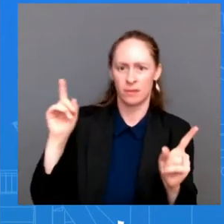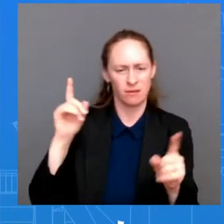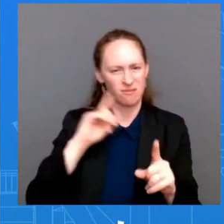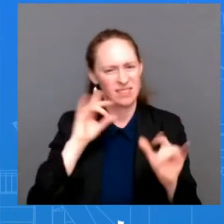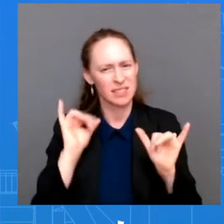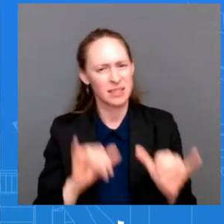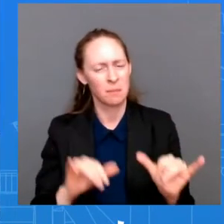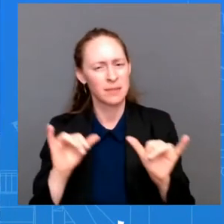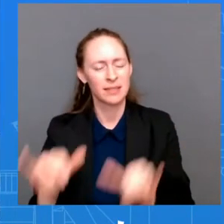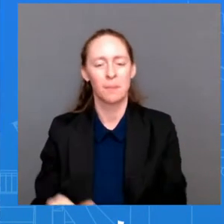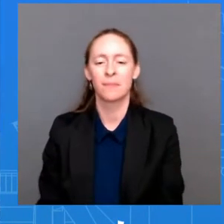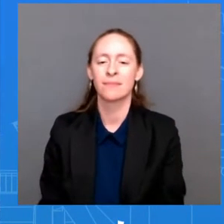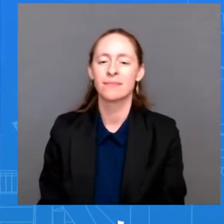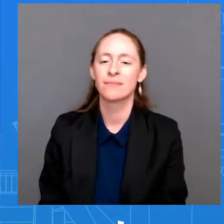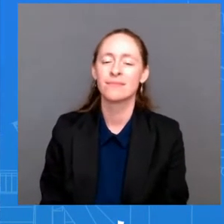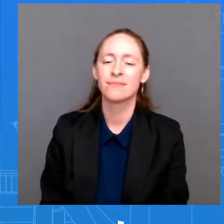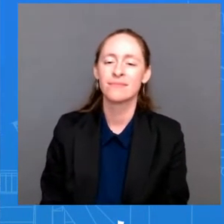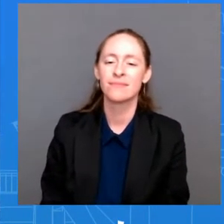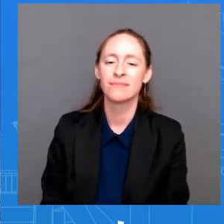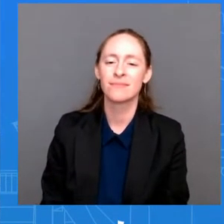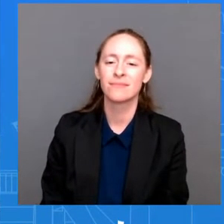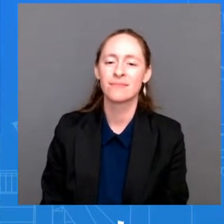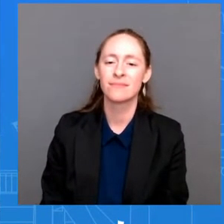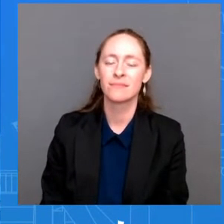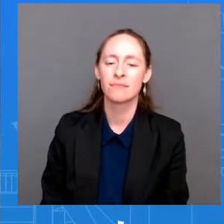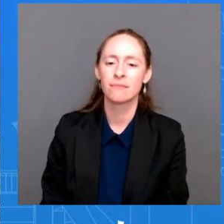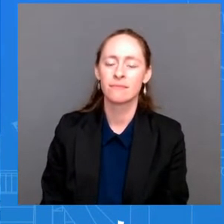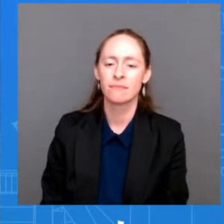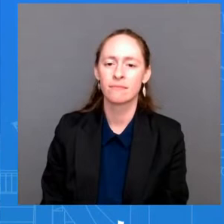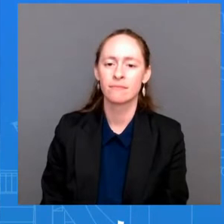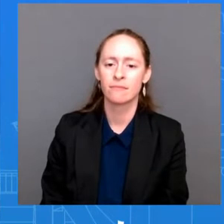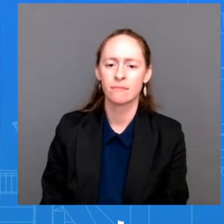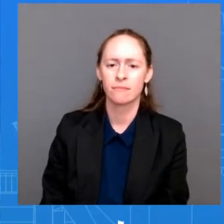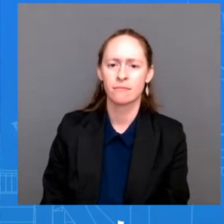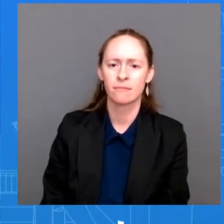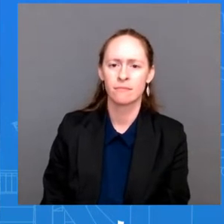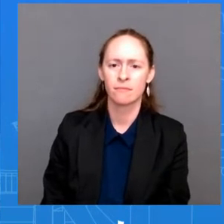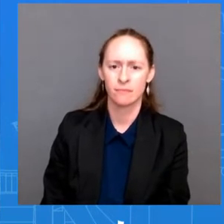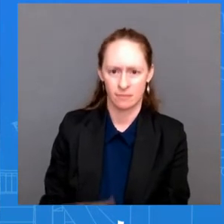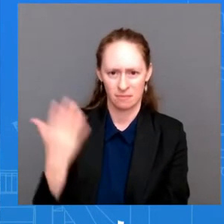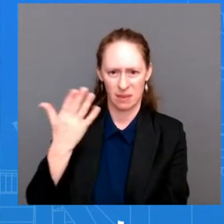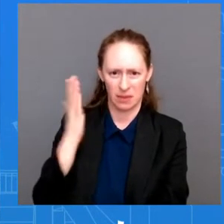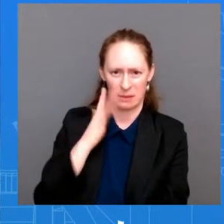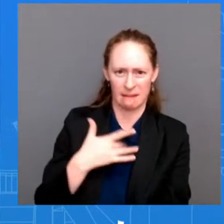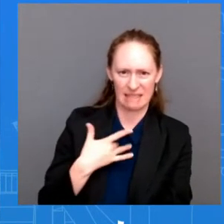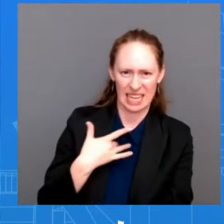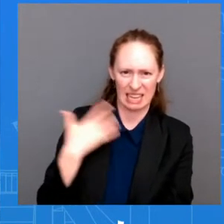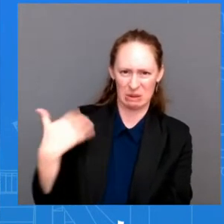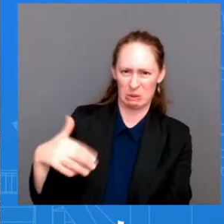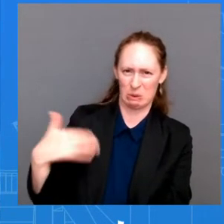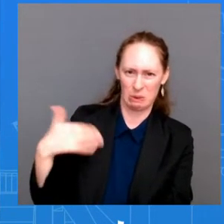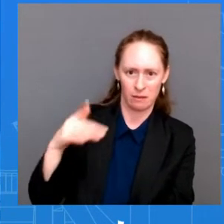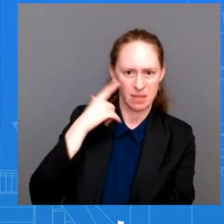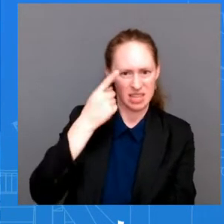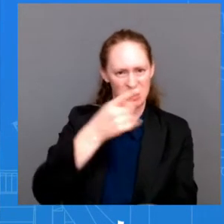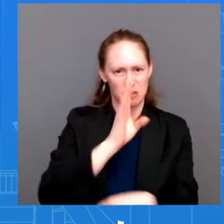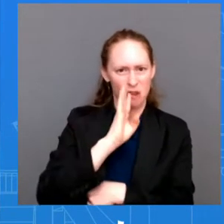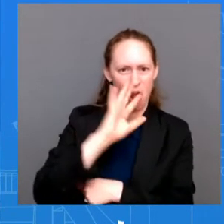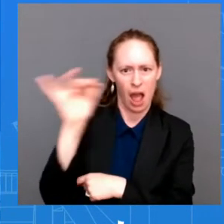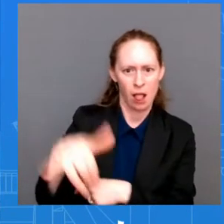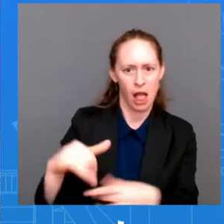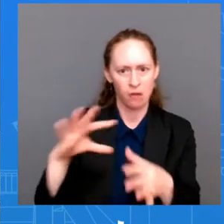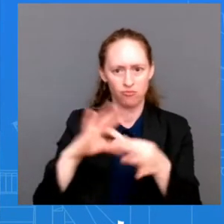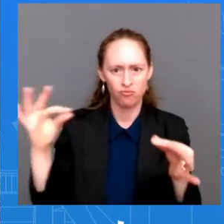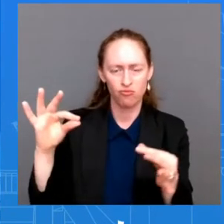intimidated. Do you feel that using language like that right now will be viewed by China in a way that you are also